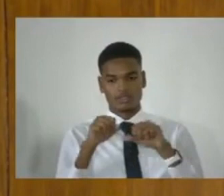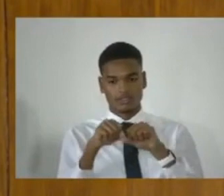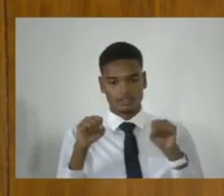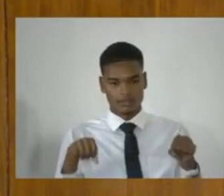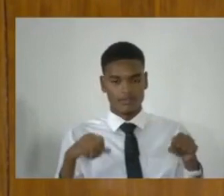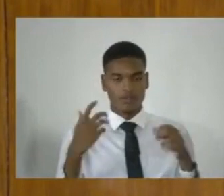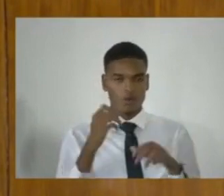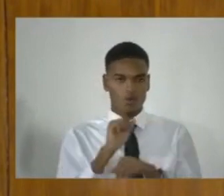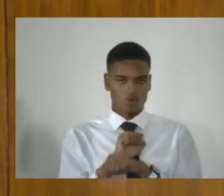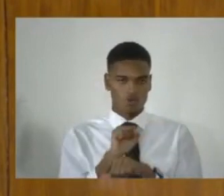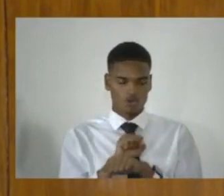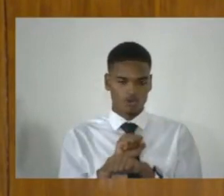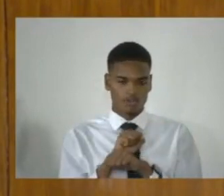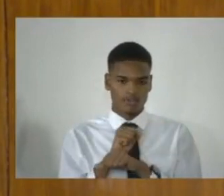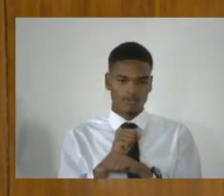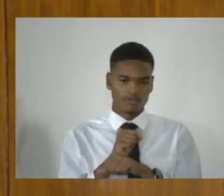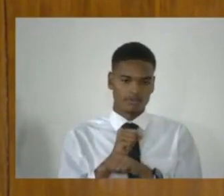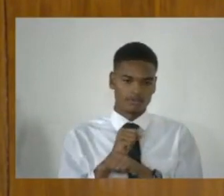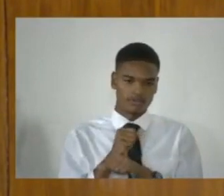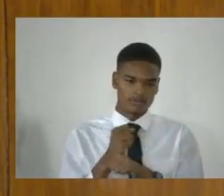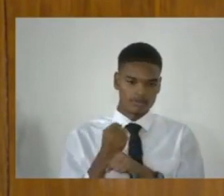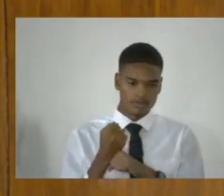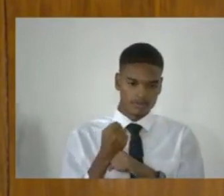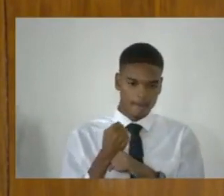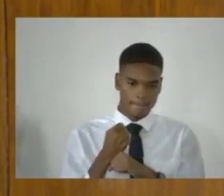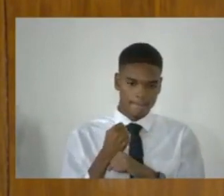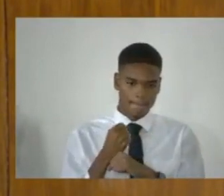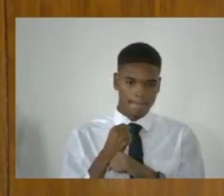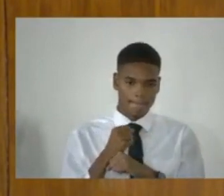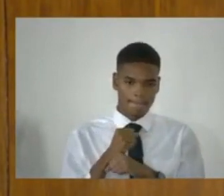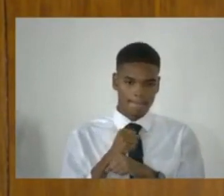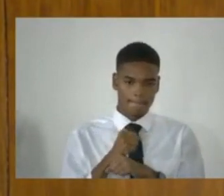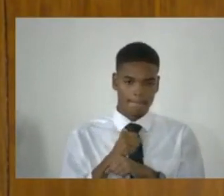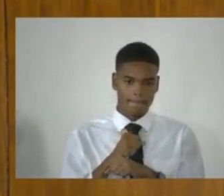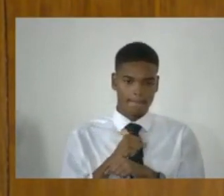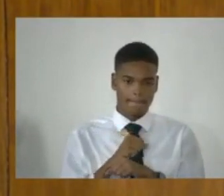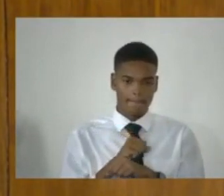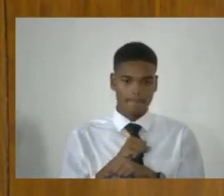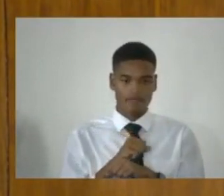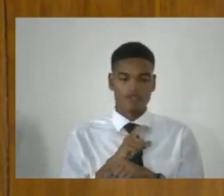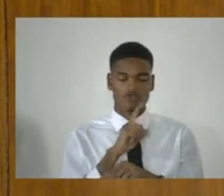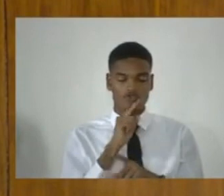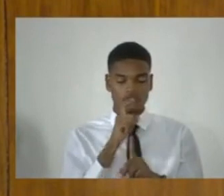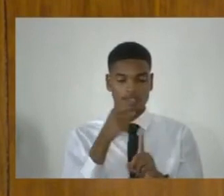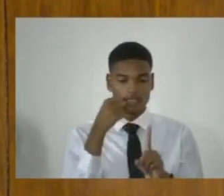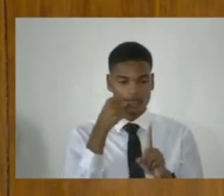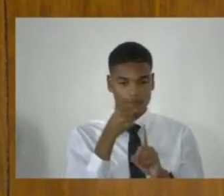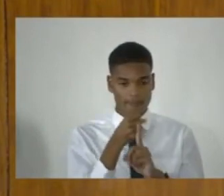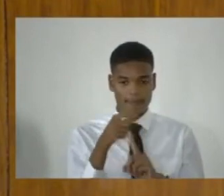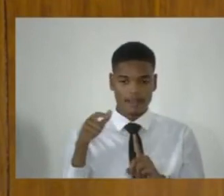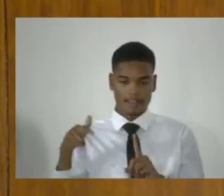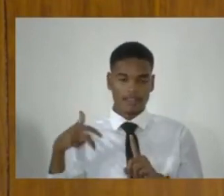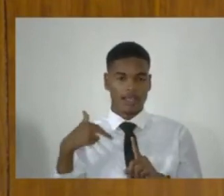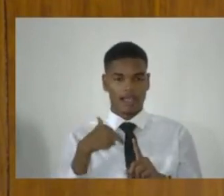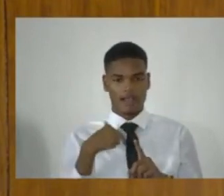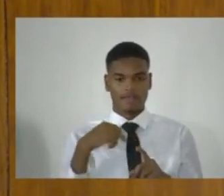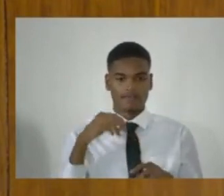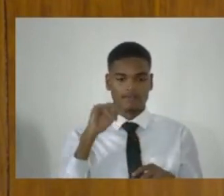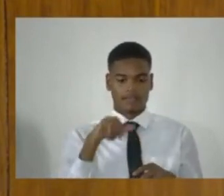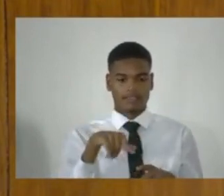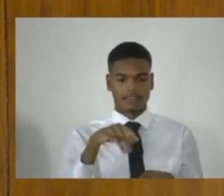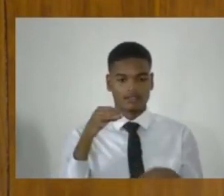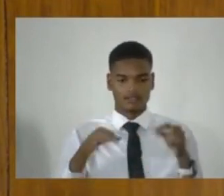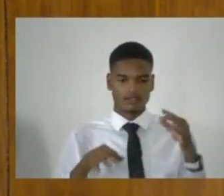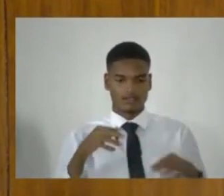Now, I have some concerns with the impact that this legislation is going to have on the court system.